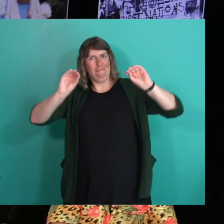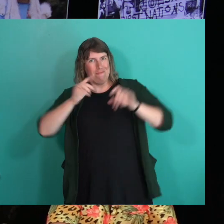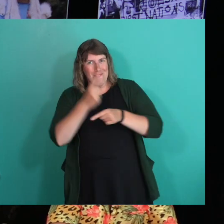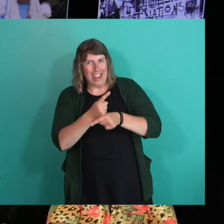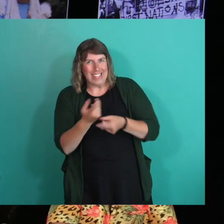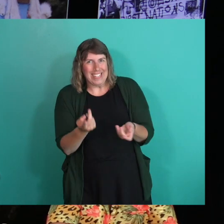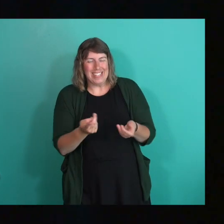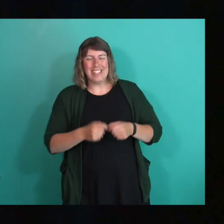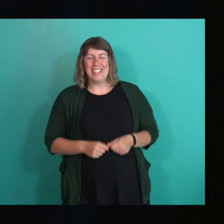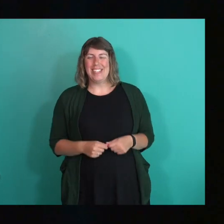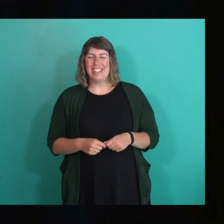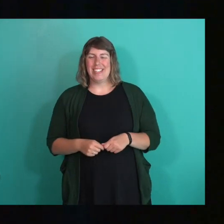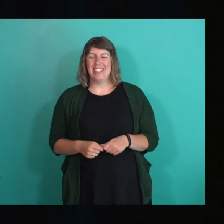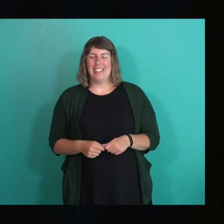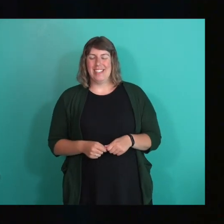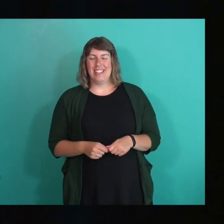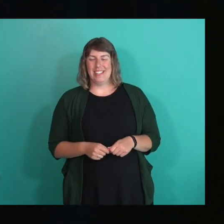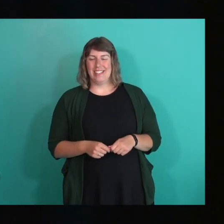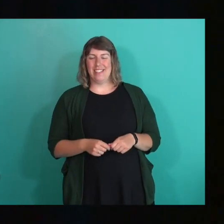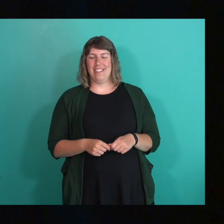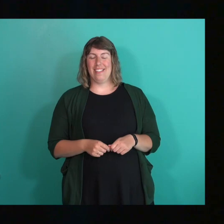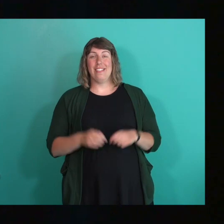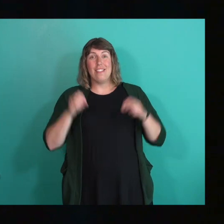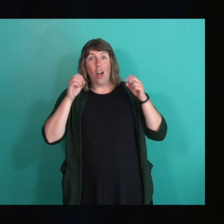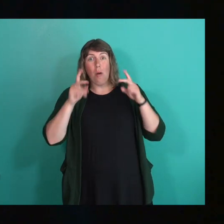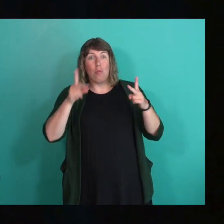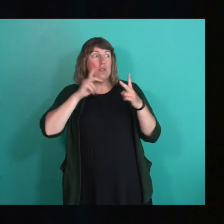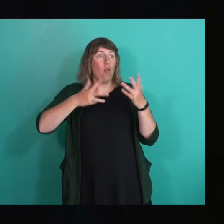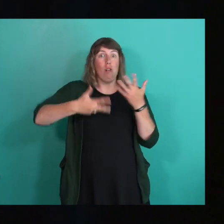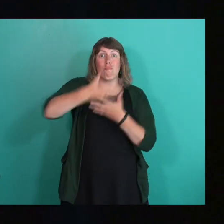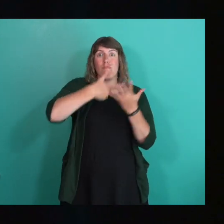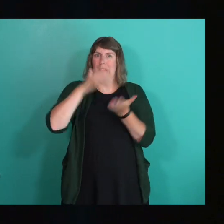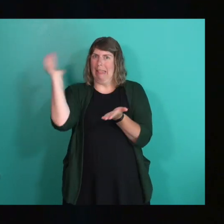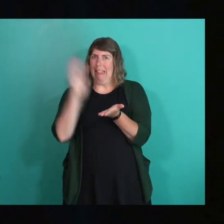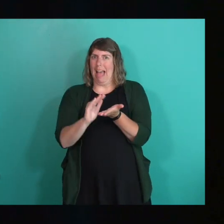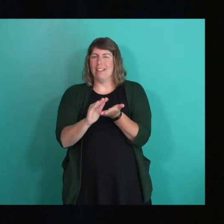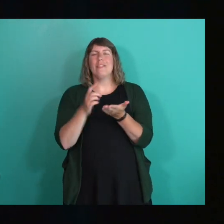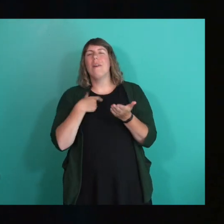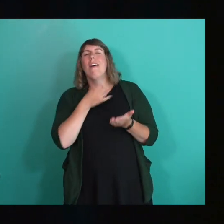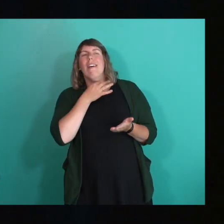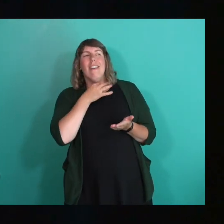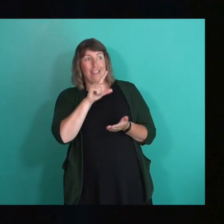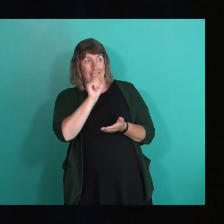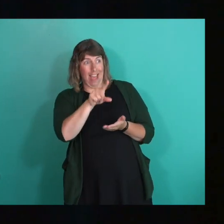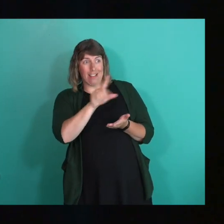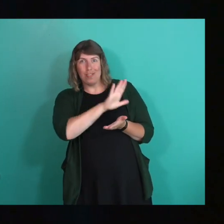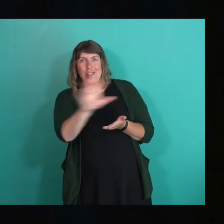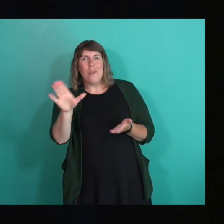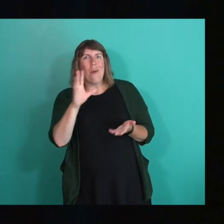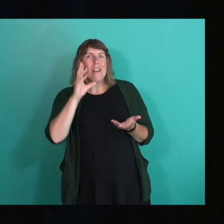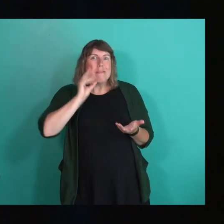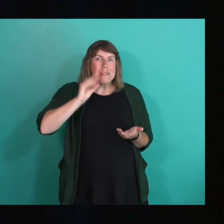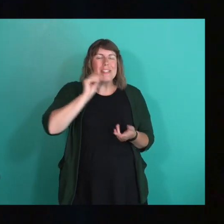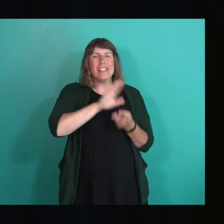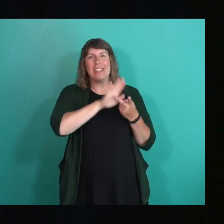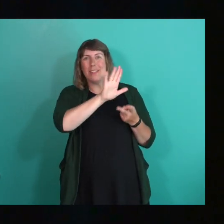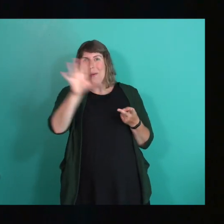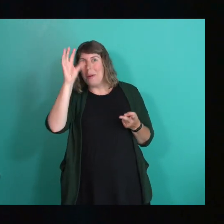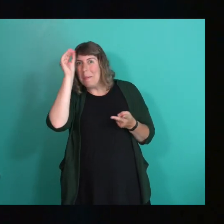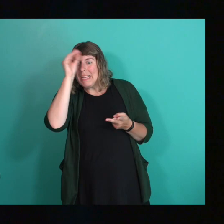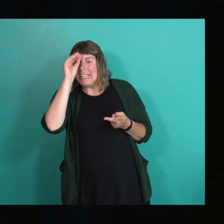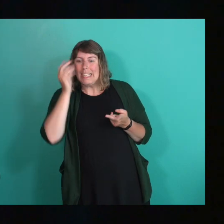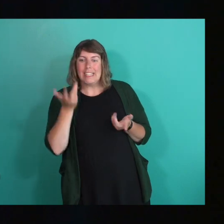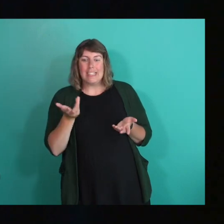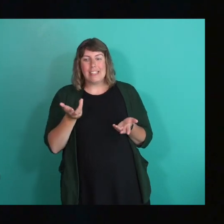right? Like there weren't a lot of opportunities. So, I was wondering if anybody wanted to share, you know, their experiences about,